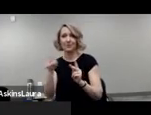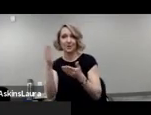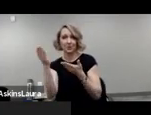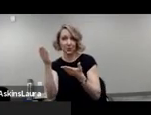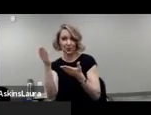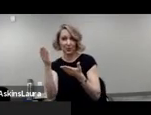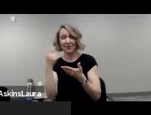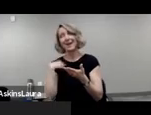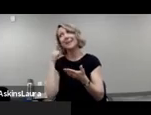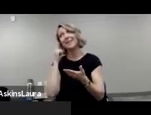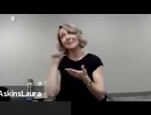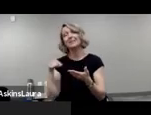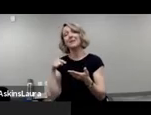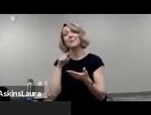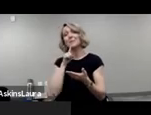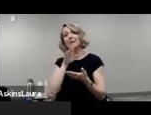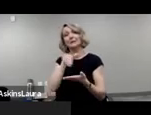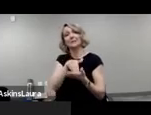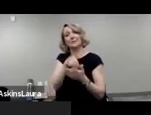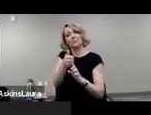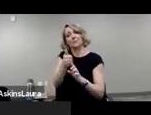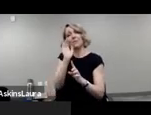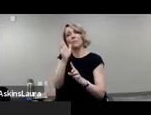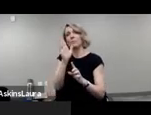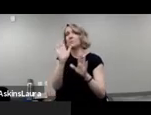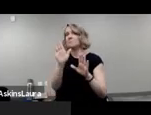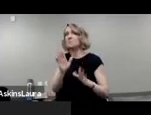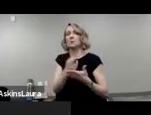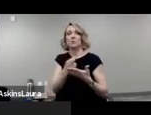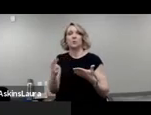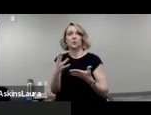believe will be a great resource for the census.